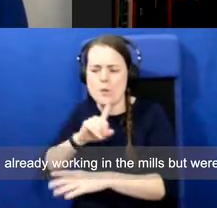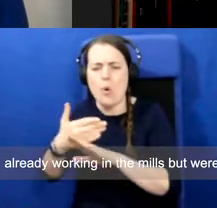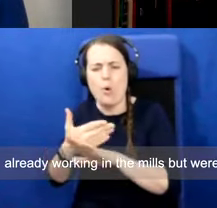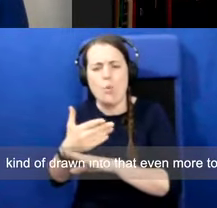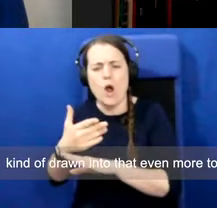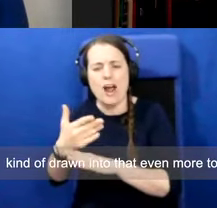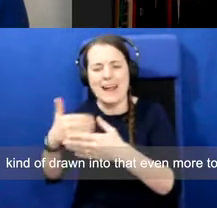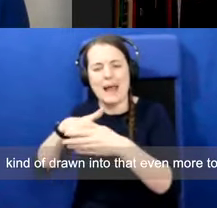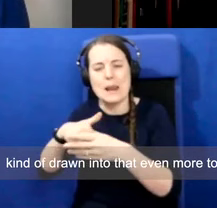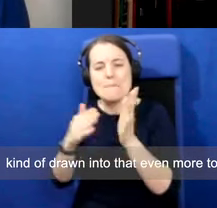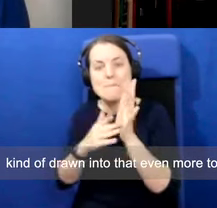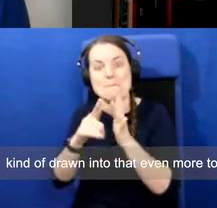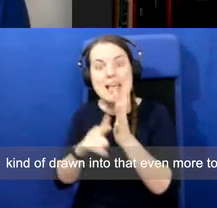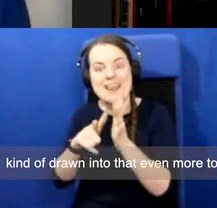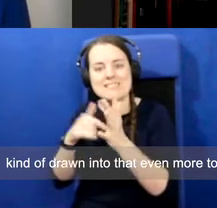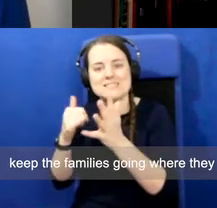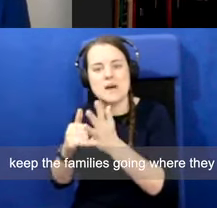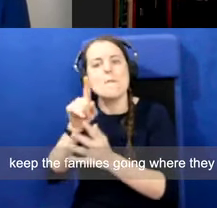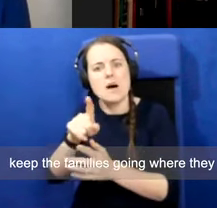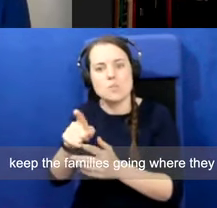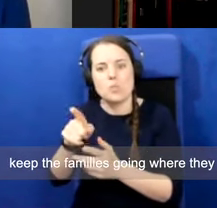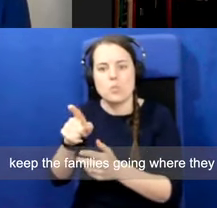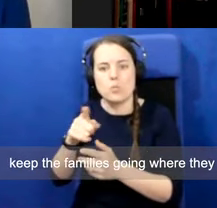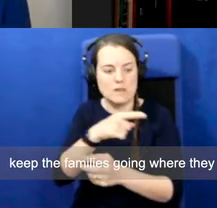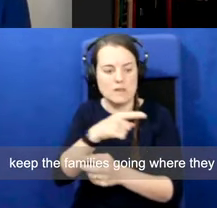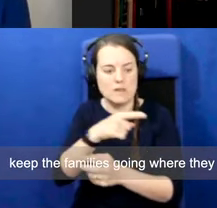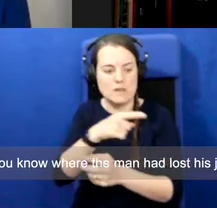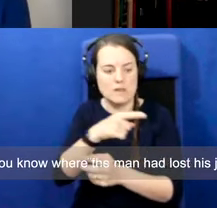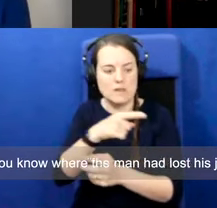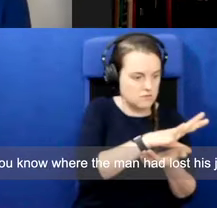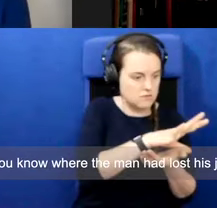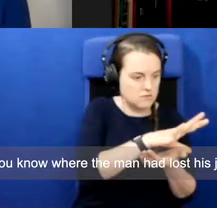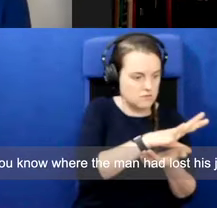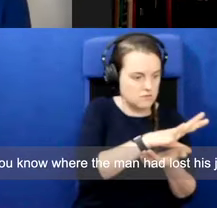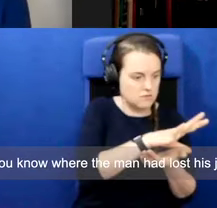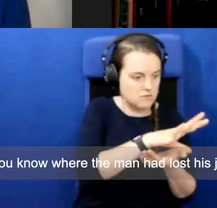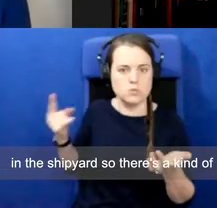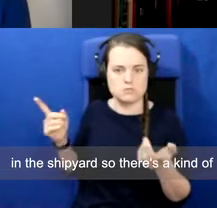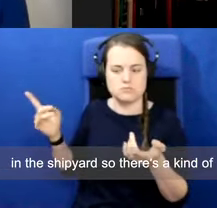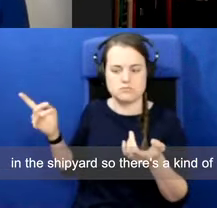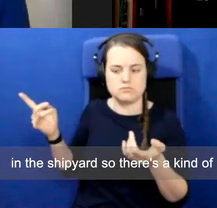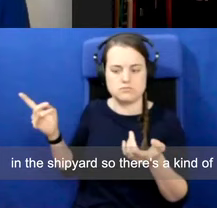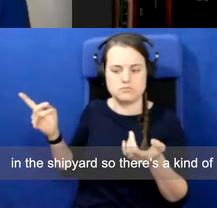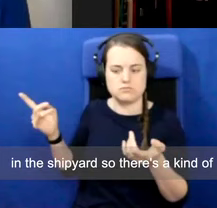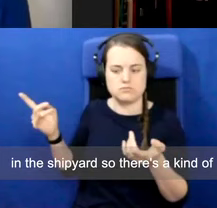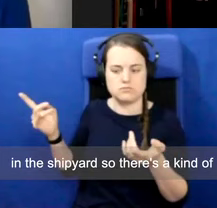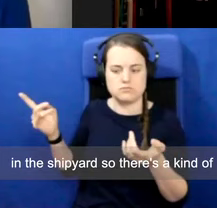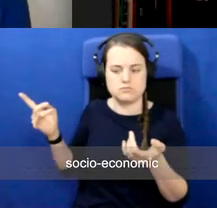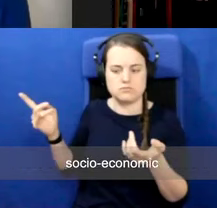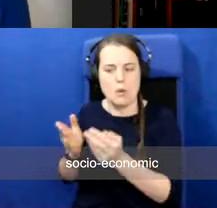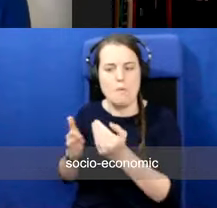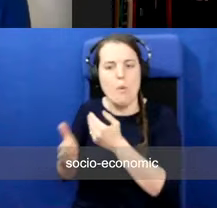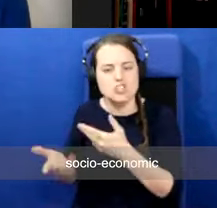drawn into that even more to keep the families going where they, you know, where the man had lost his job in the shipyard. So there's a kind of socioeconomic